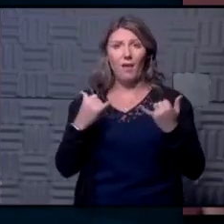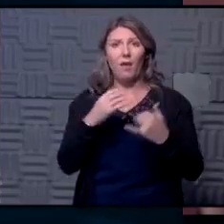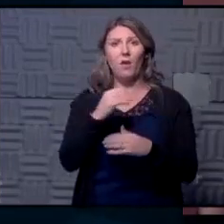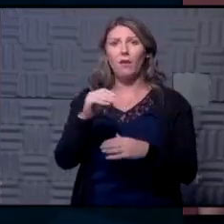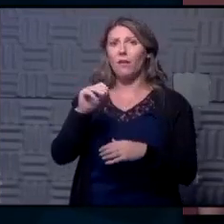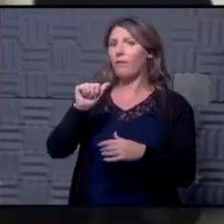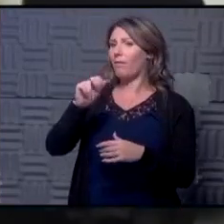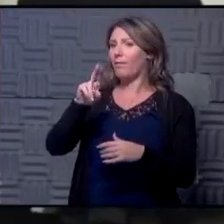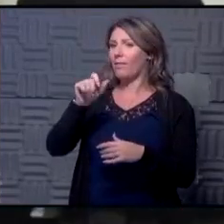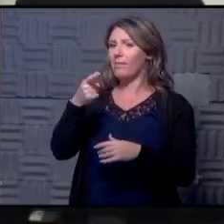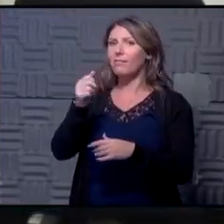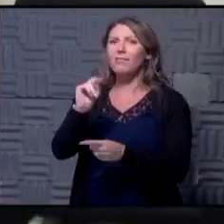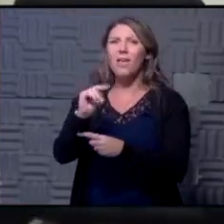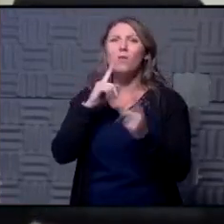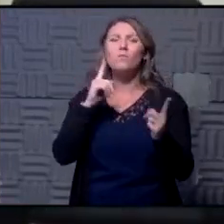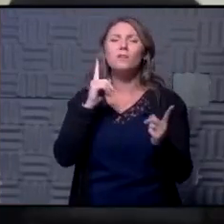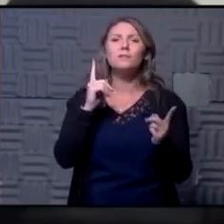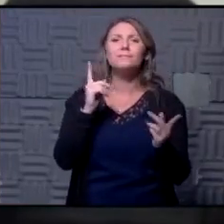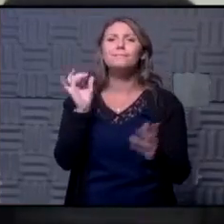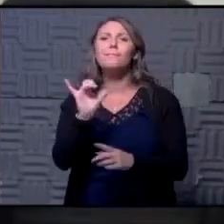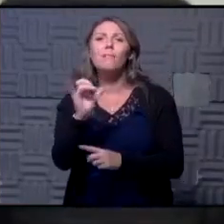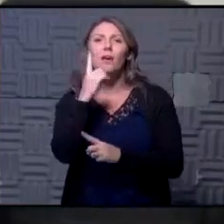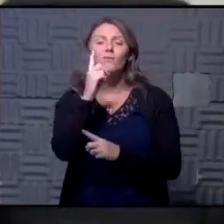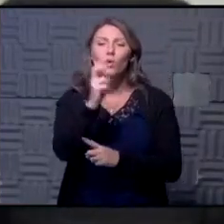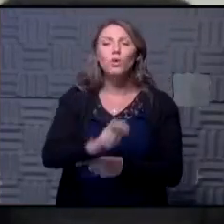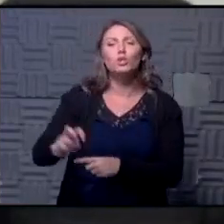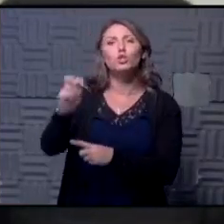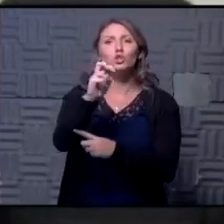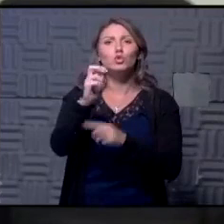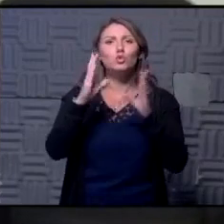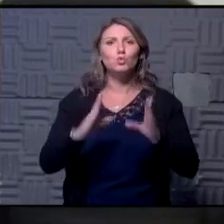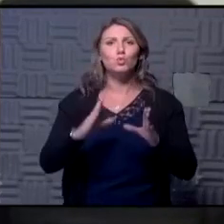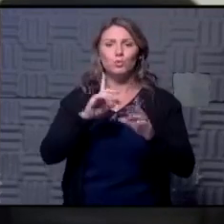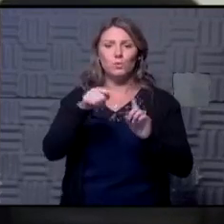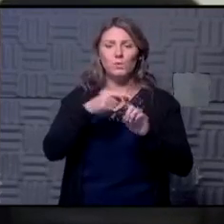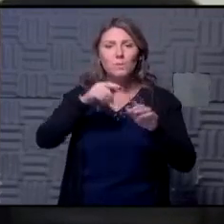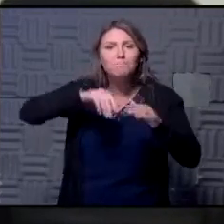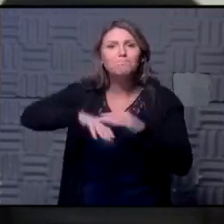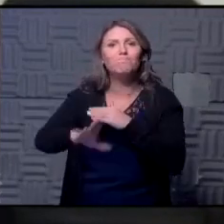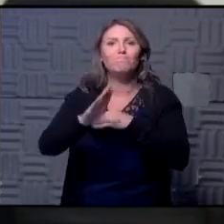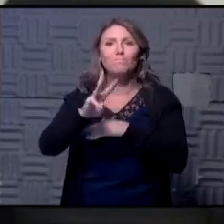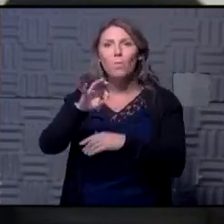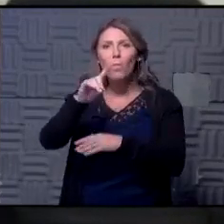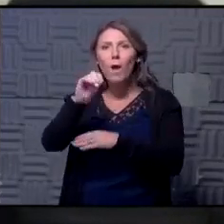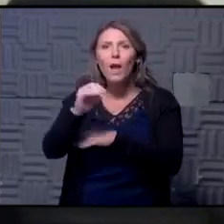Alan tell me a little bit about what it's like for the tourists that come over into your into your space